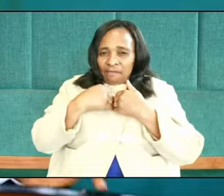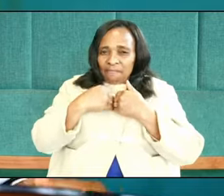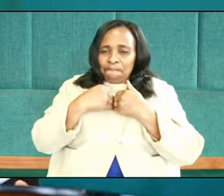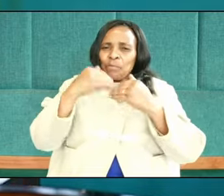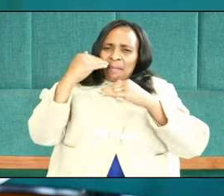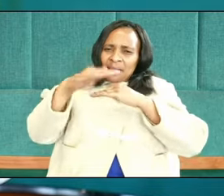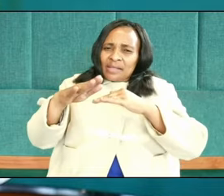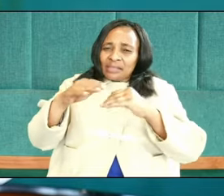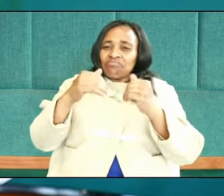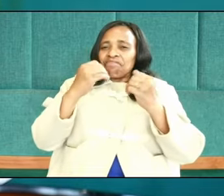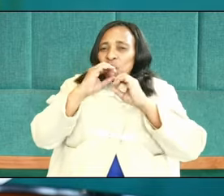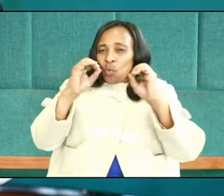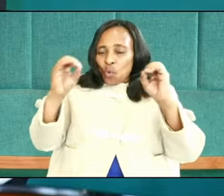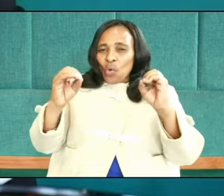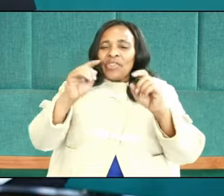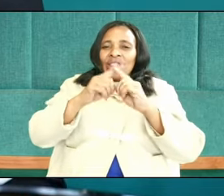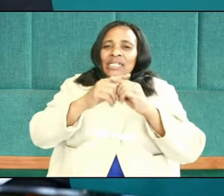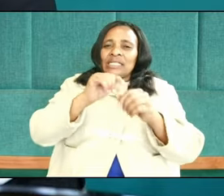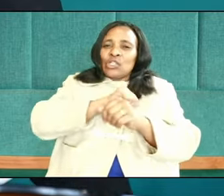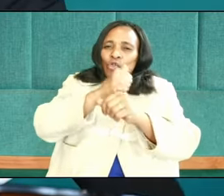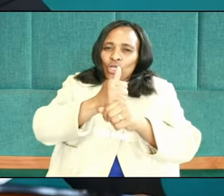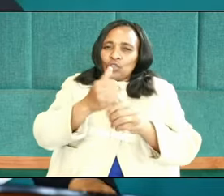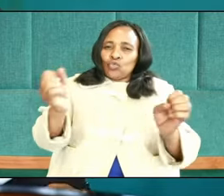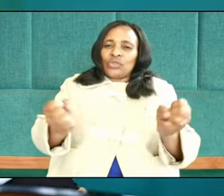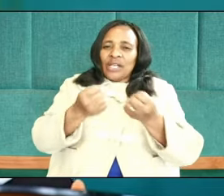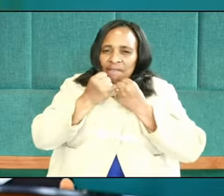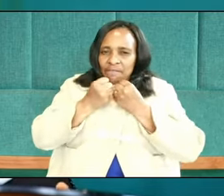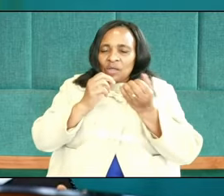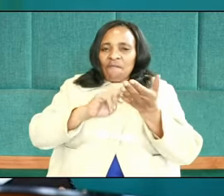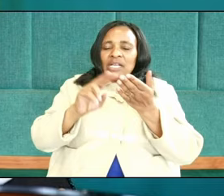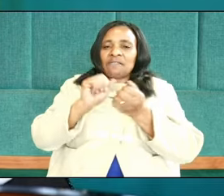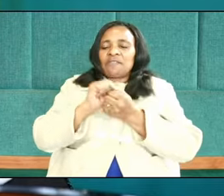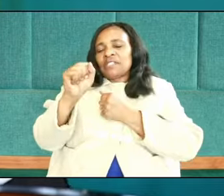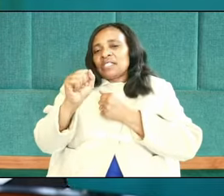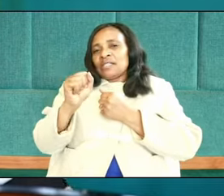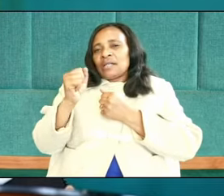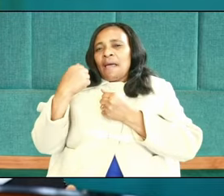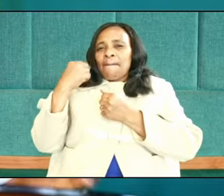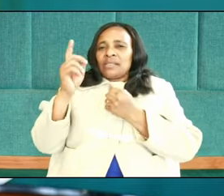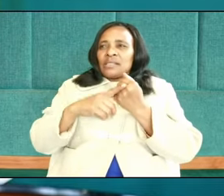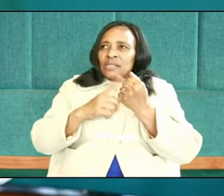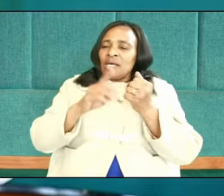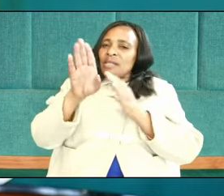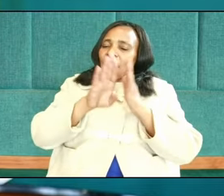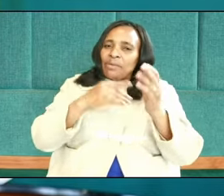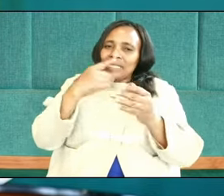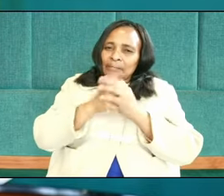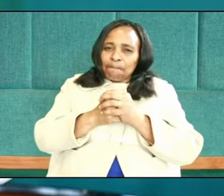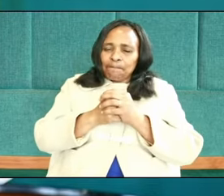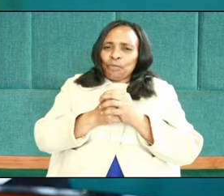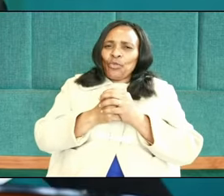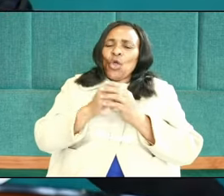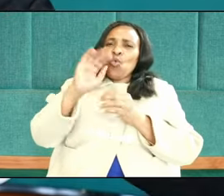in his power and his capacity to save. In Exodus 15 and verse number 6, the Bible says, your right hand,